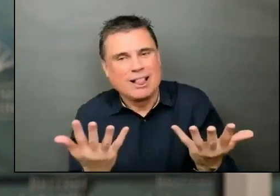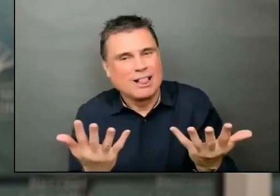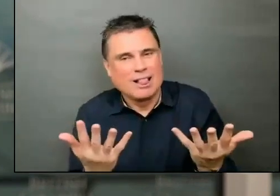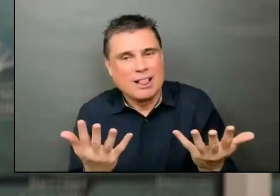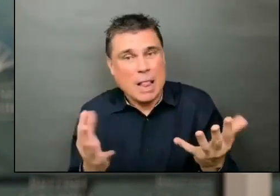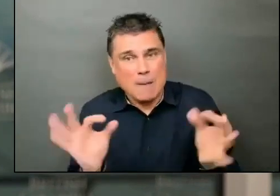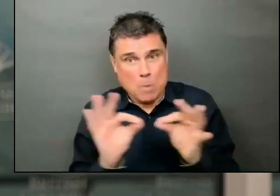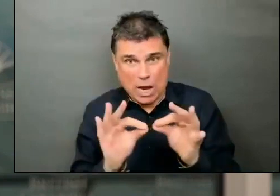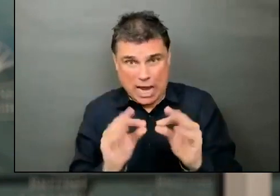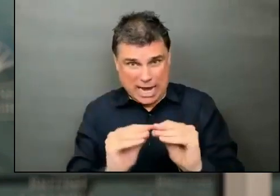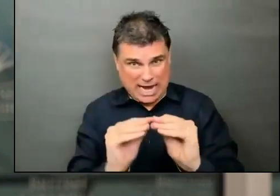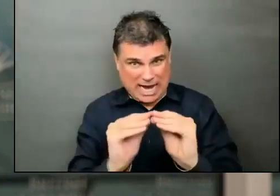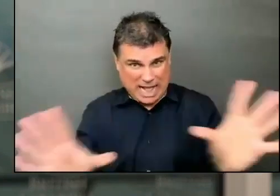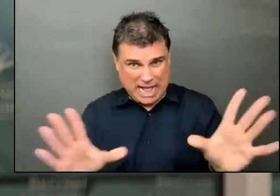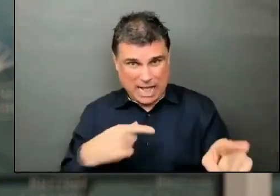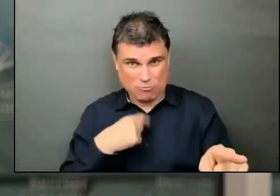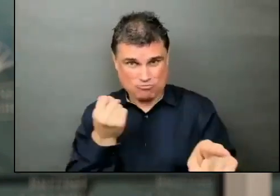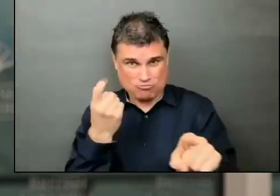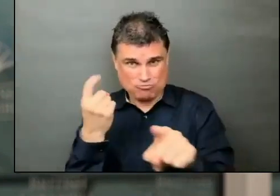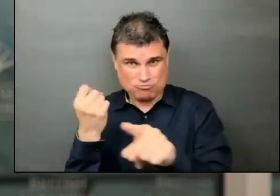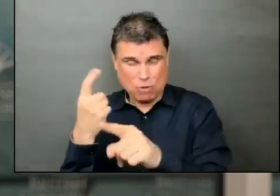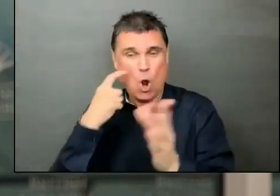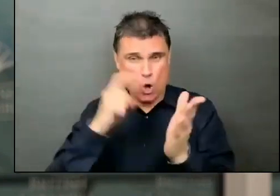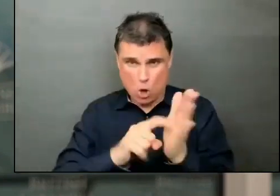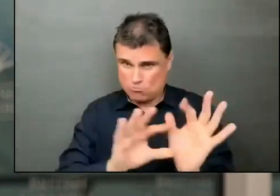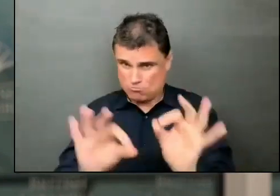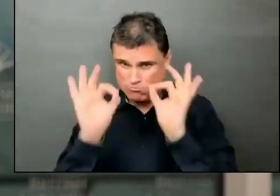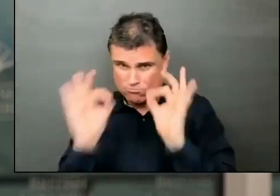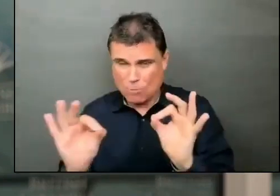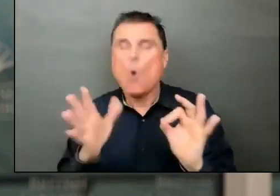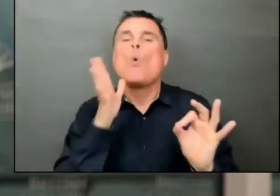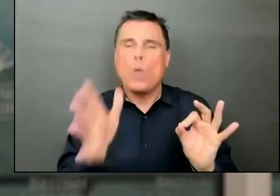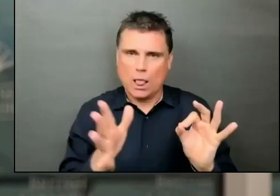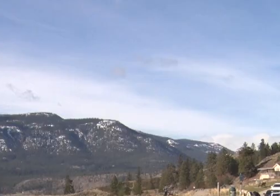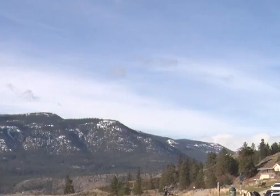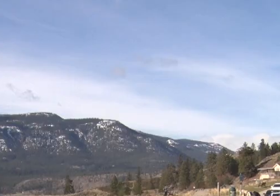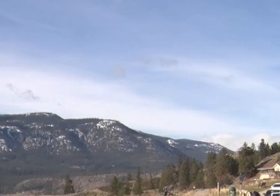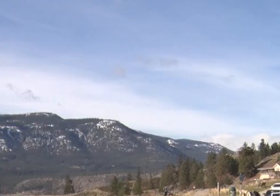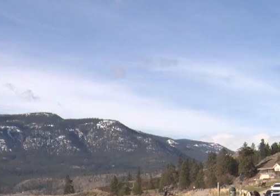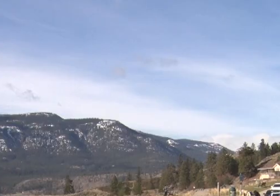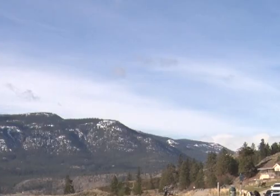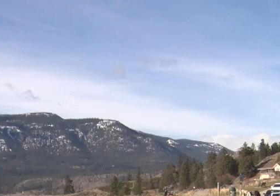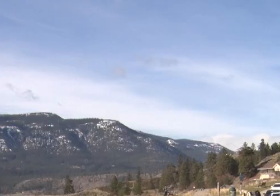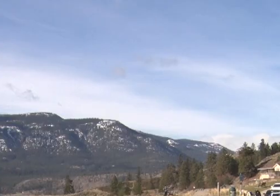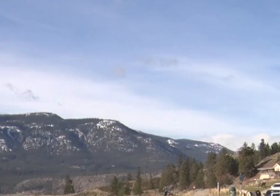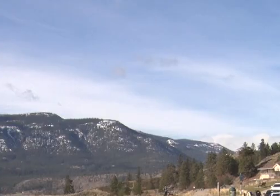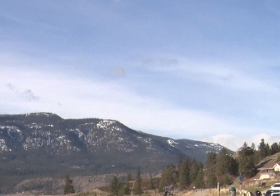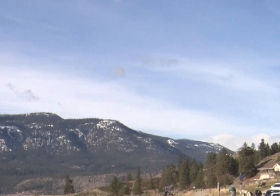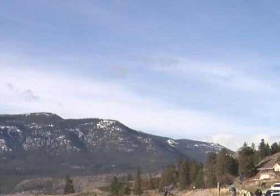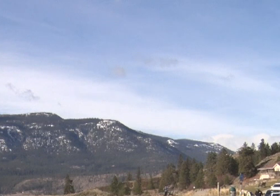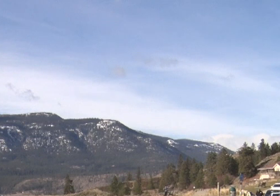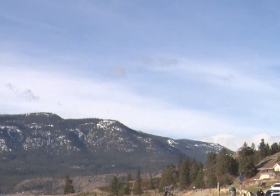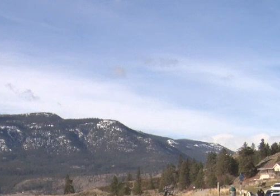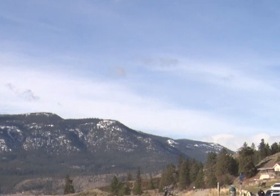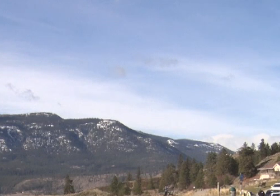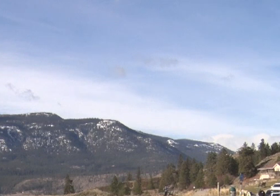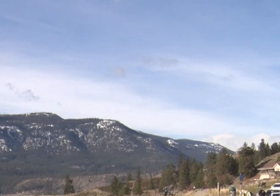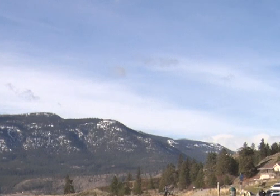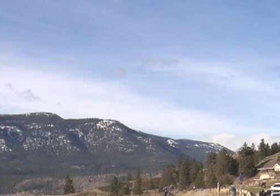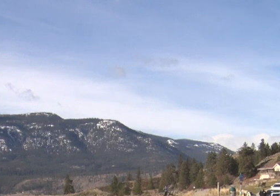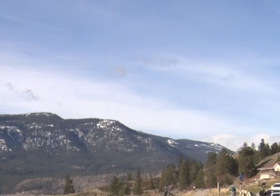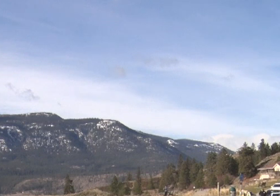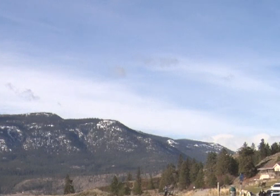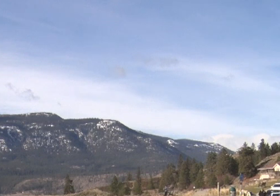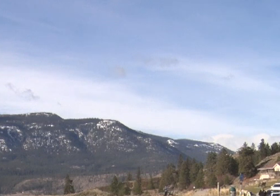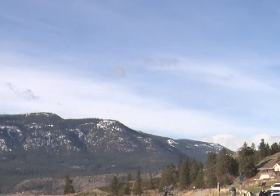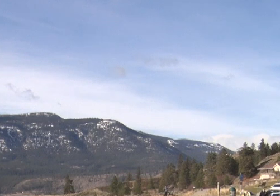-ended. I'm not putting an end to the orders that are in place now. She noted both the UK and South African variants have